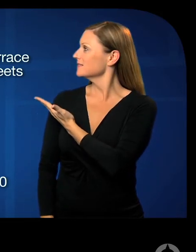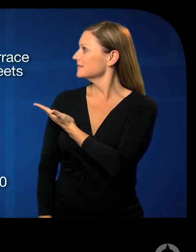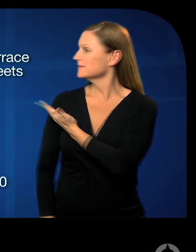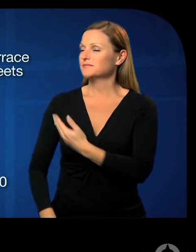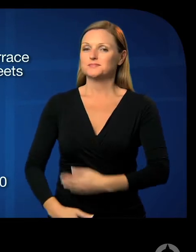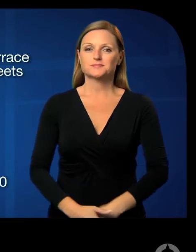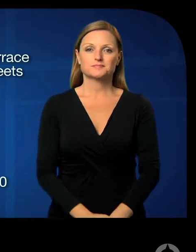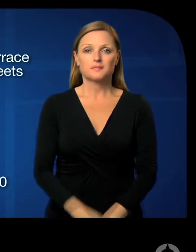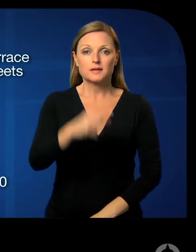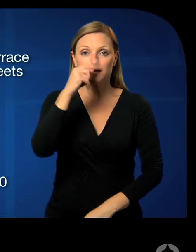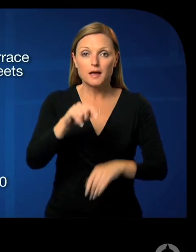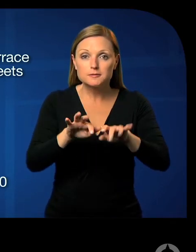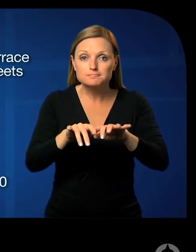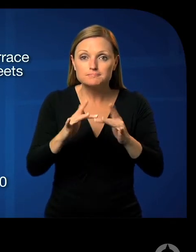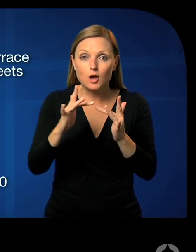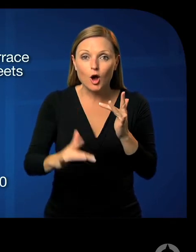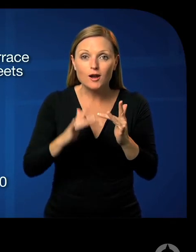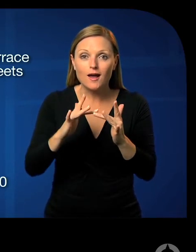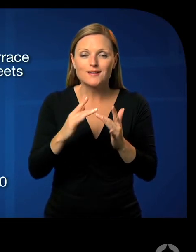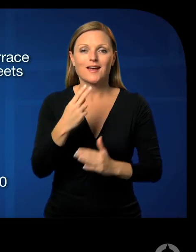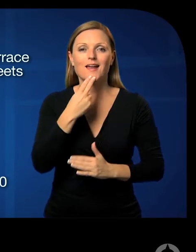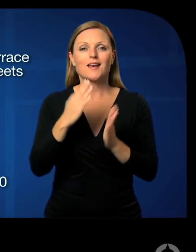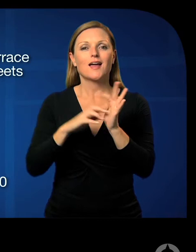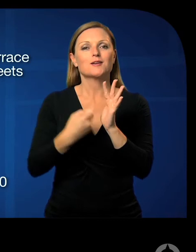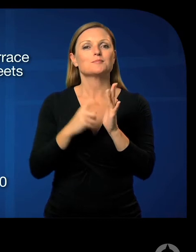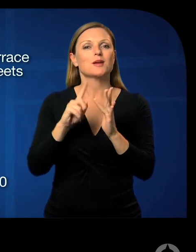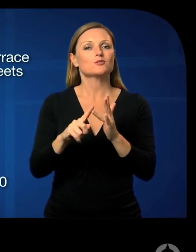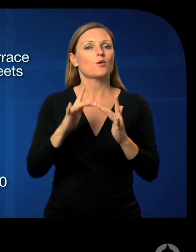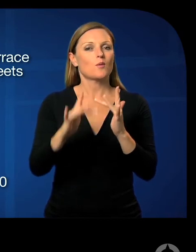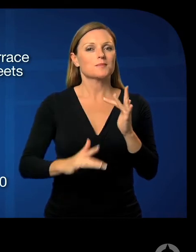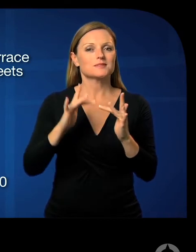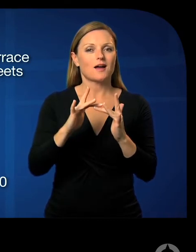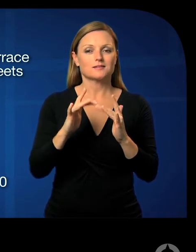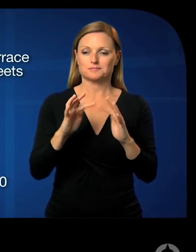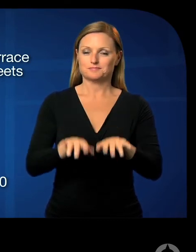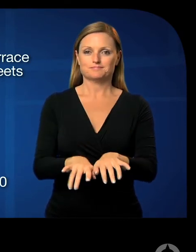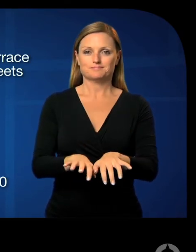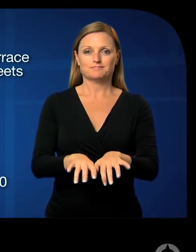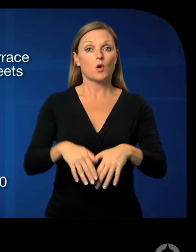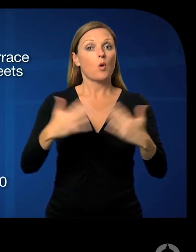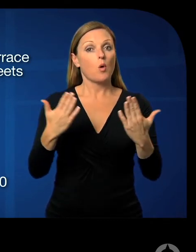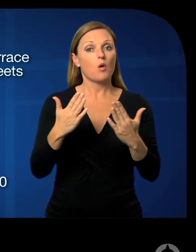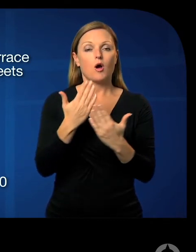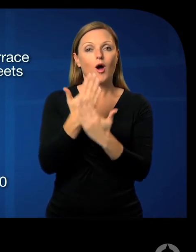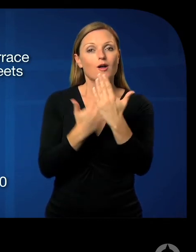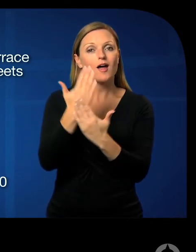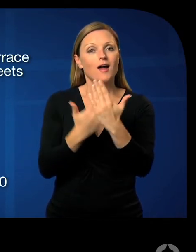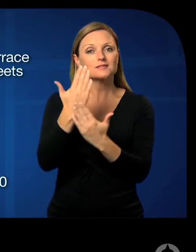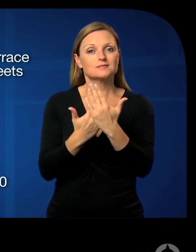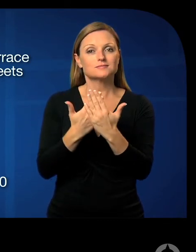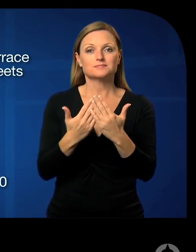adelaidemetro.com.au or you can call the Adelaide Metro info line on 1300 311 108,